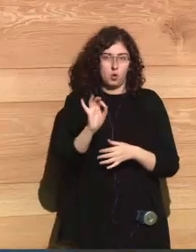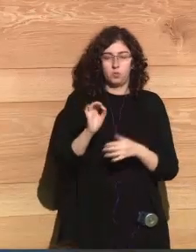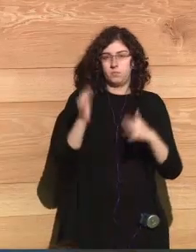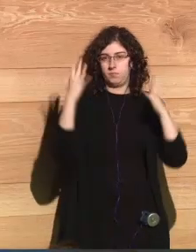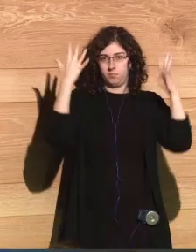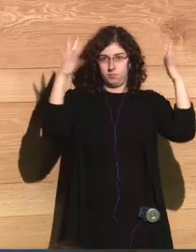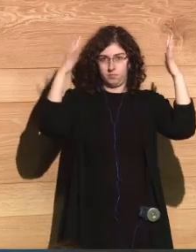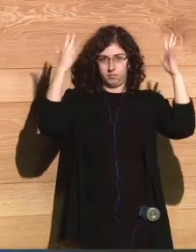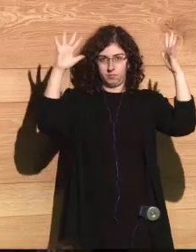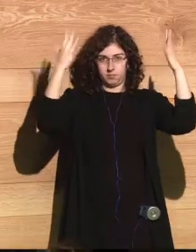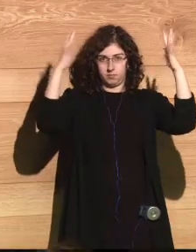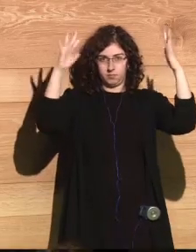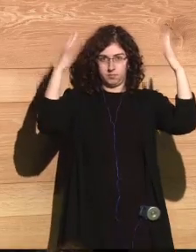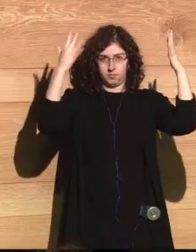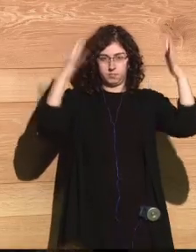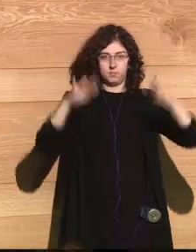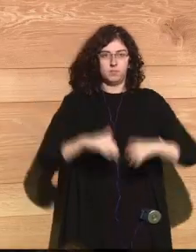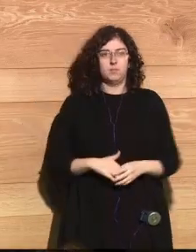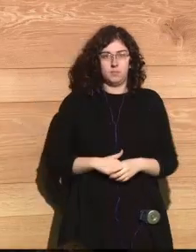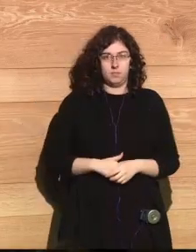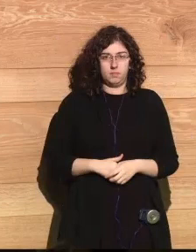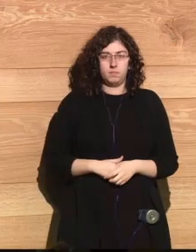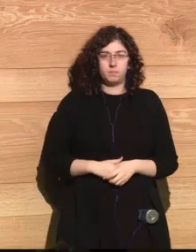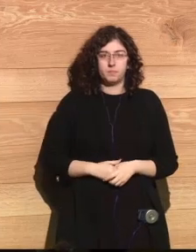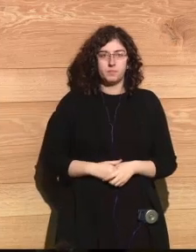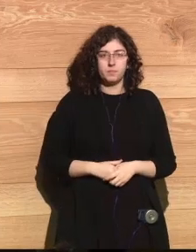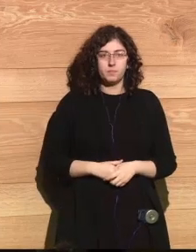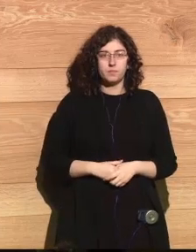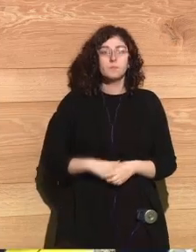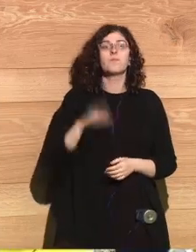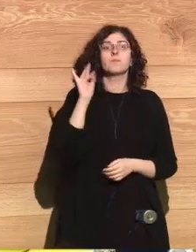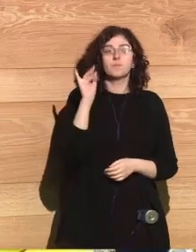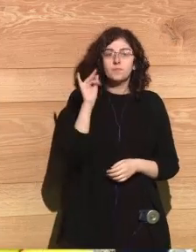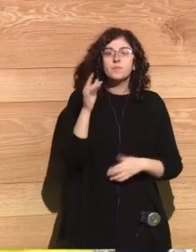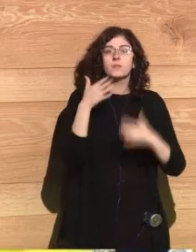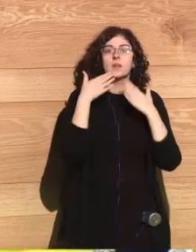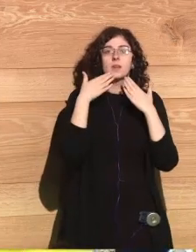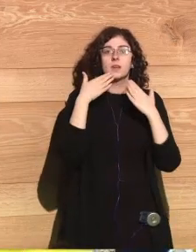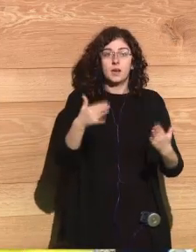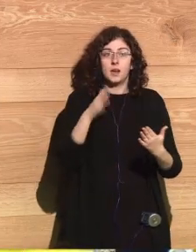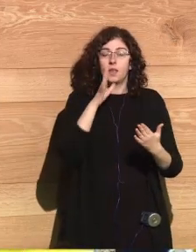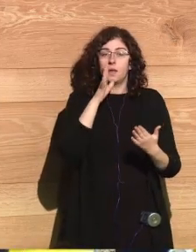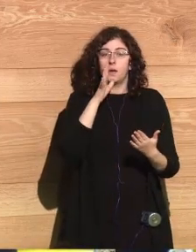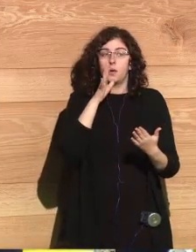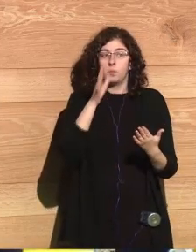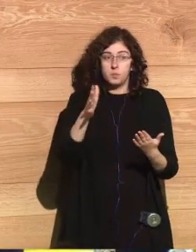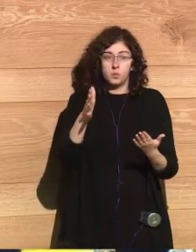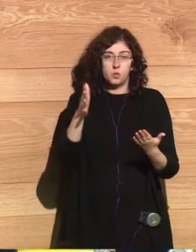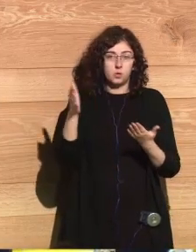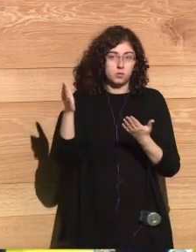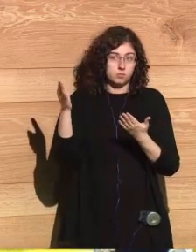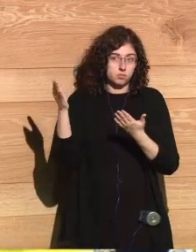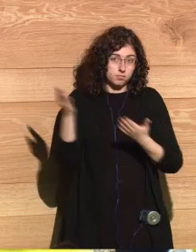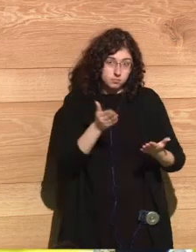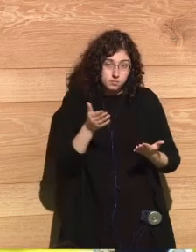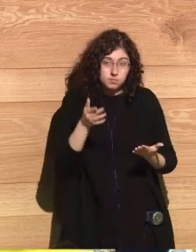thank you Pablo for hosting